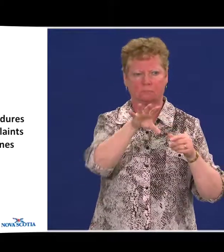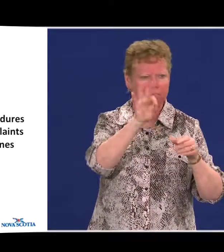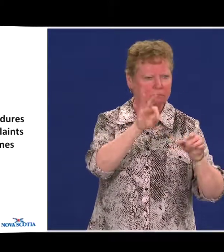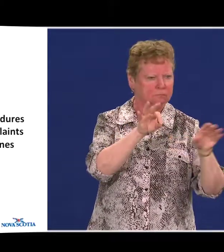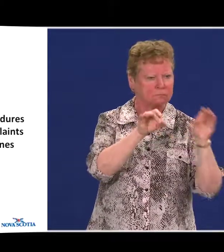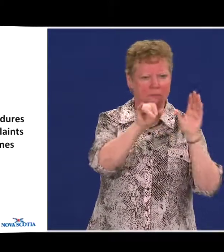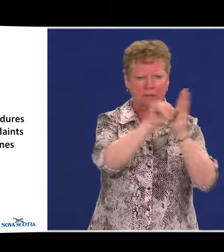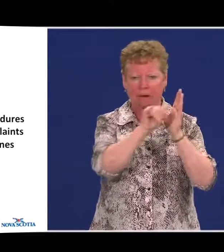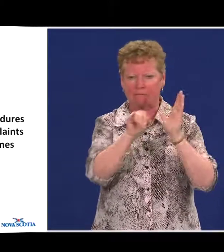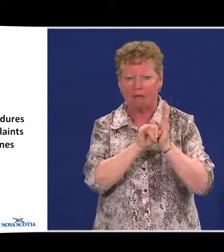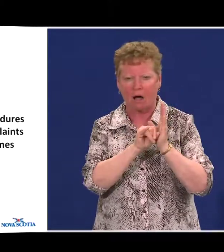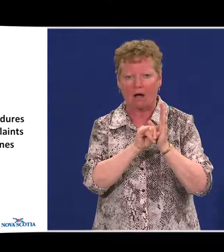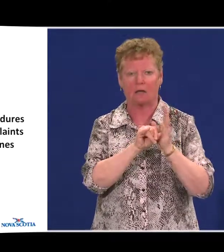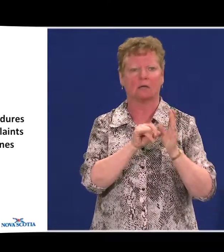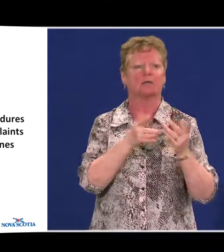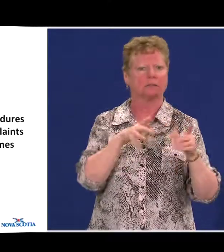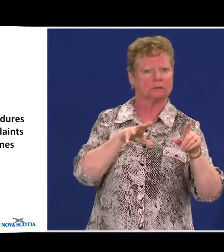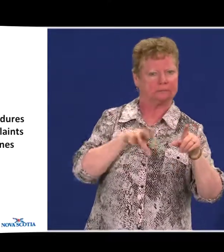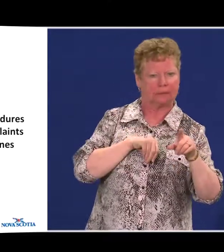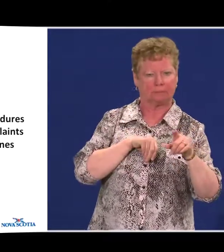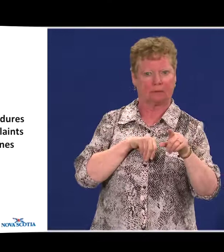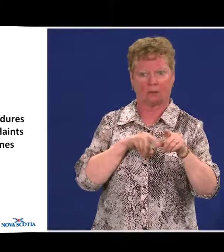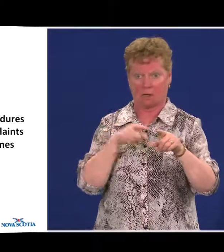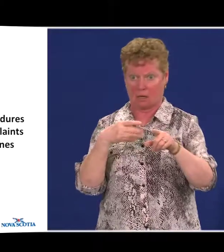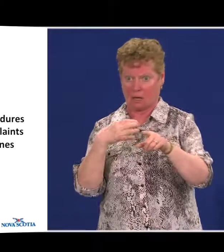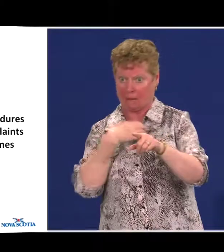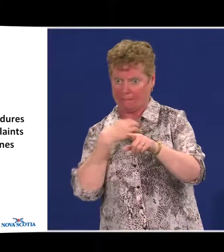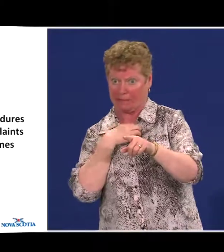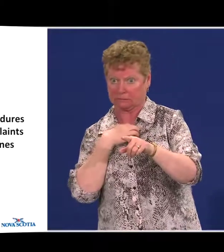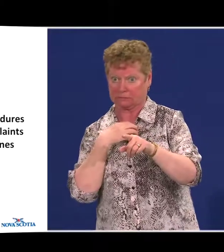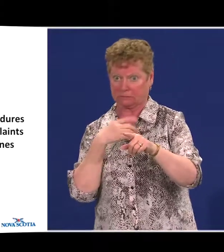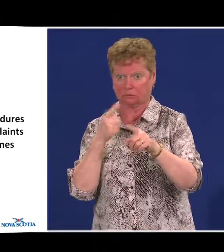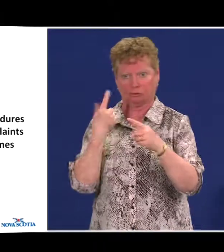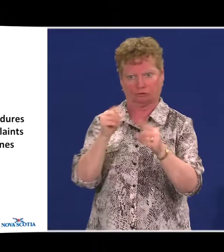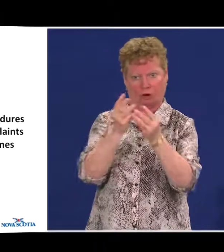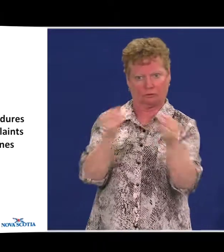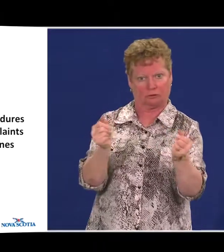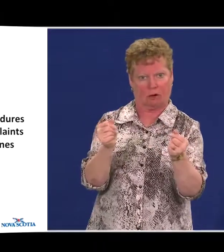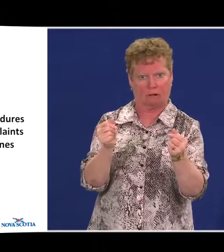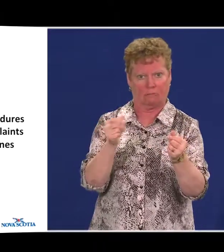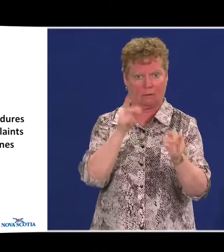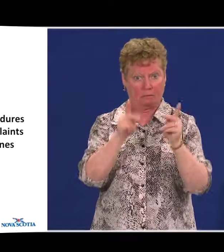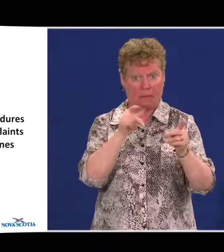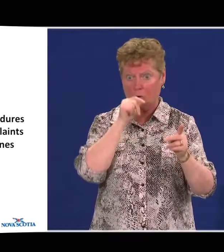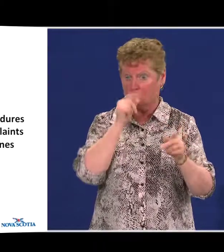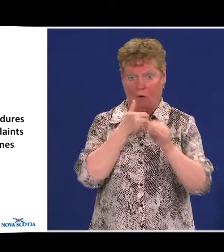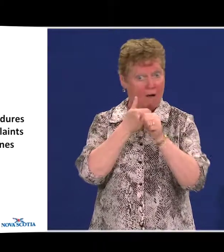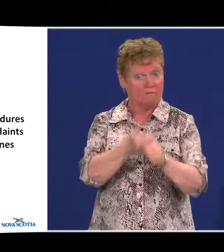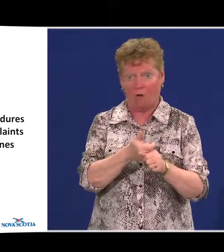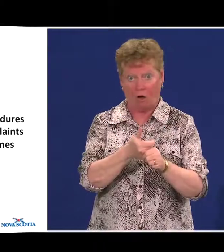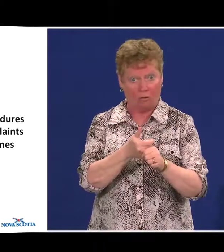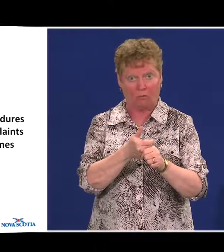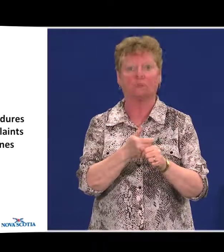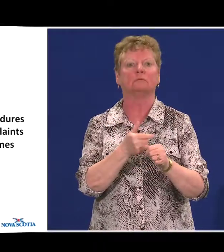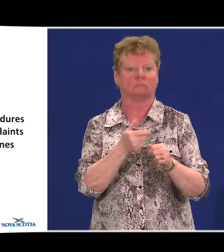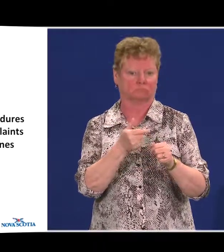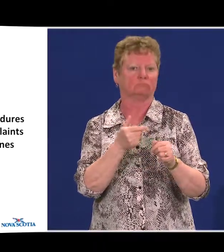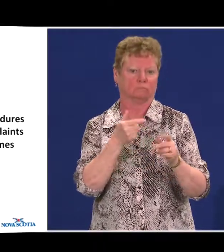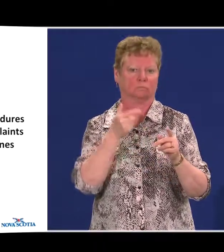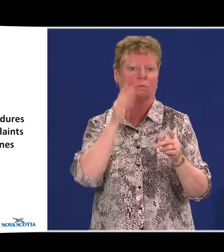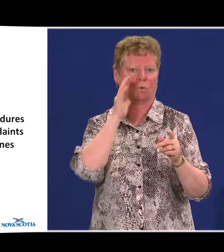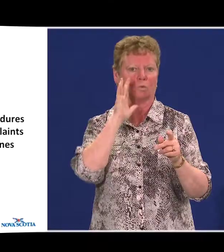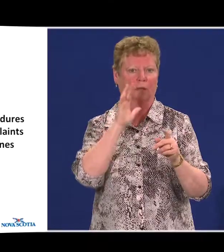accepting, and resolving complaints of non-compliance and set compliance timelines. So,